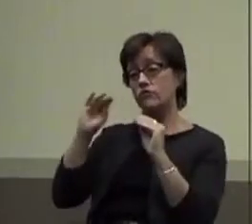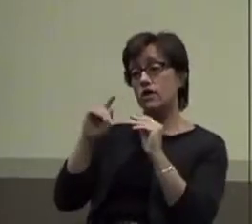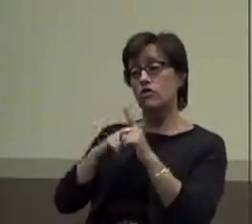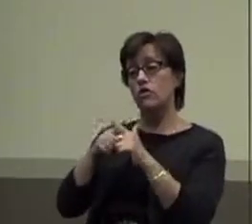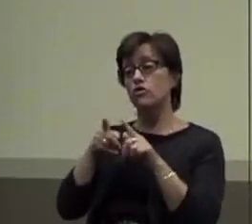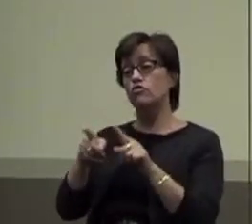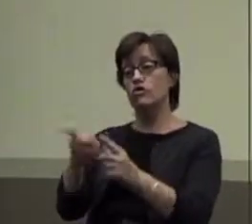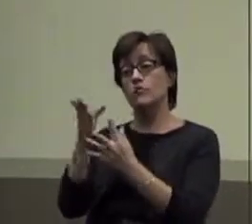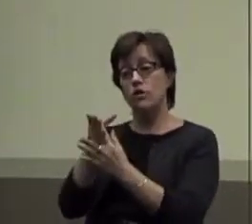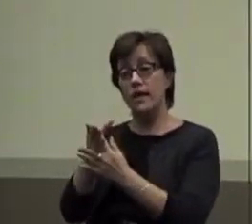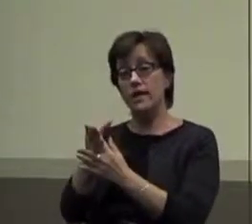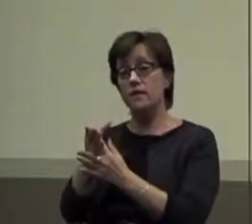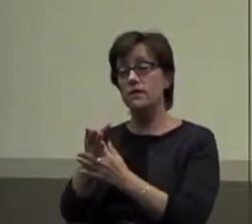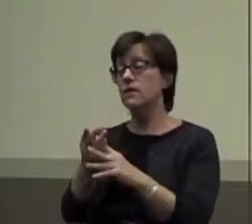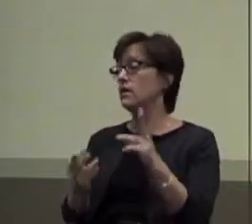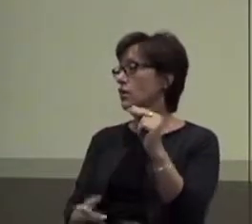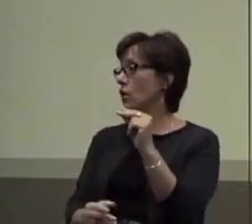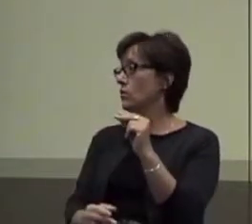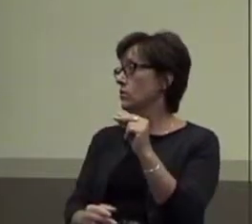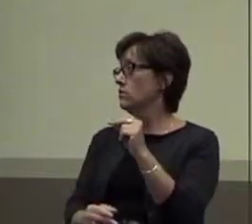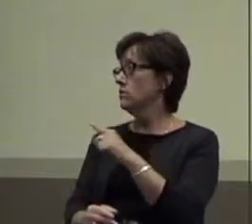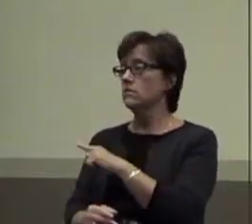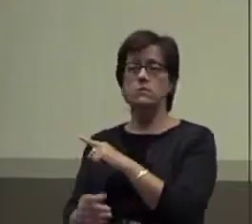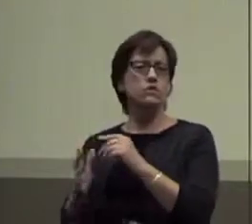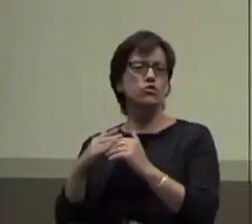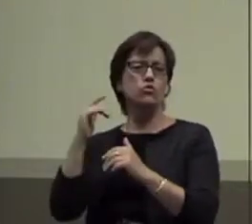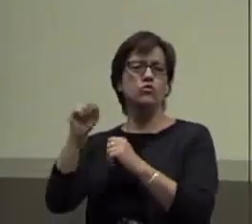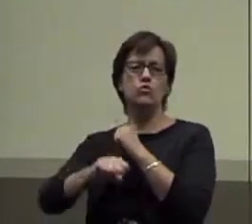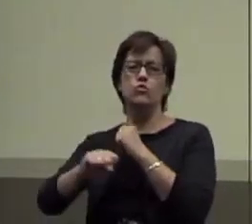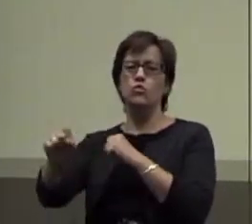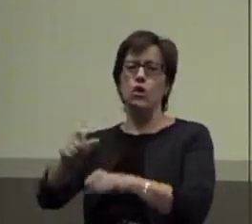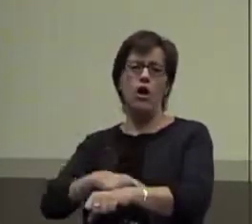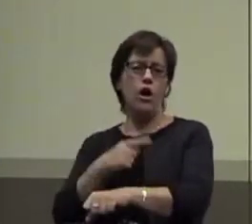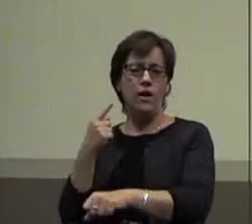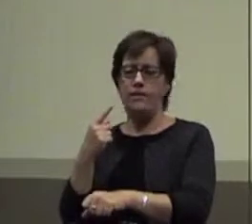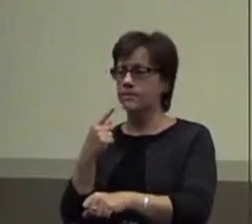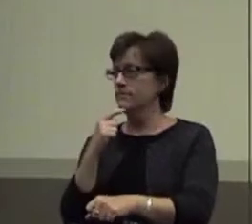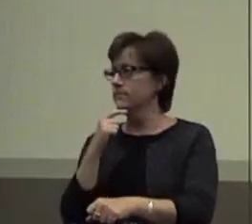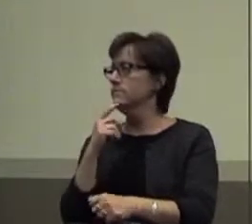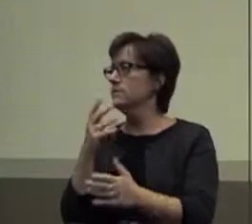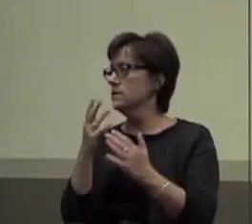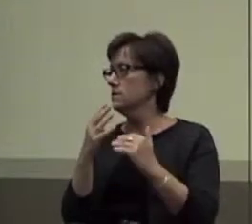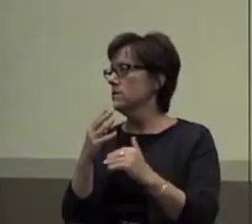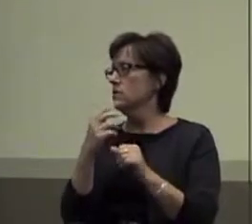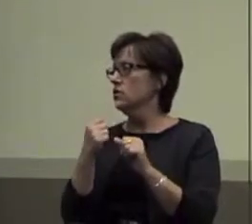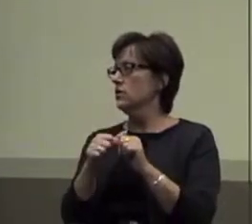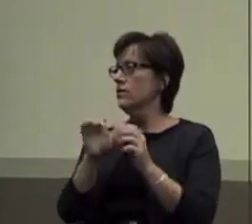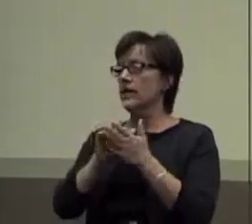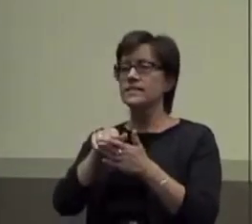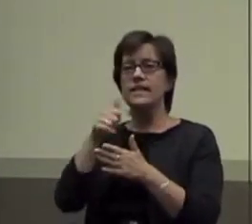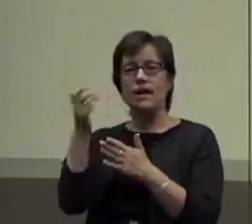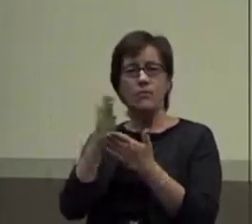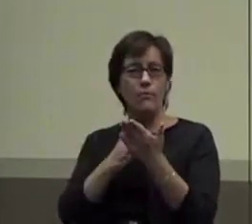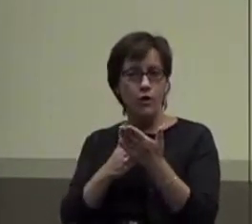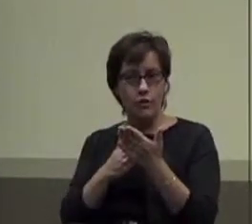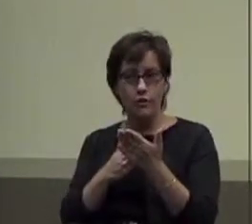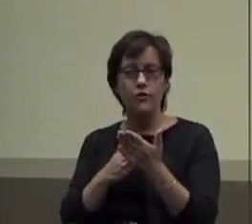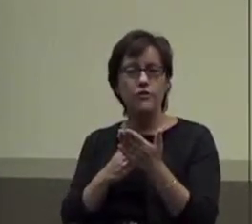during breaks. Too long. Too long. Right. Good. Because remember that's the other piece.